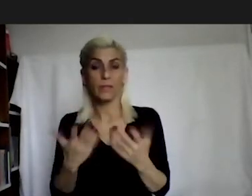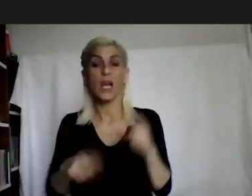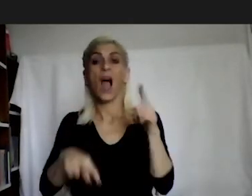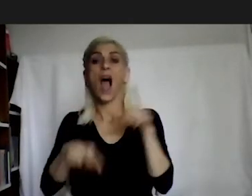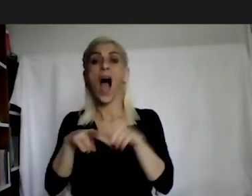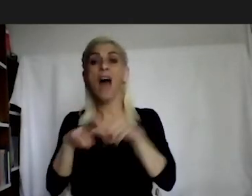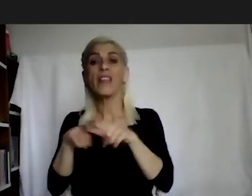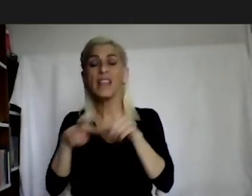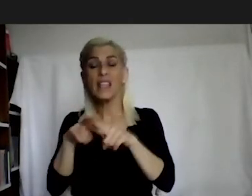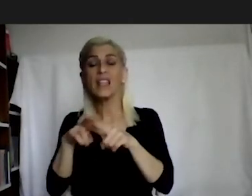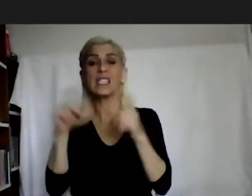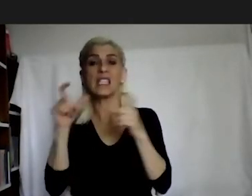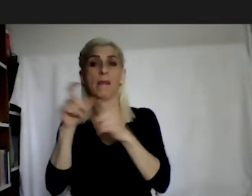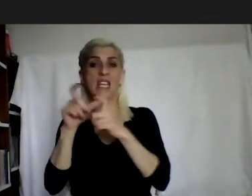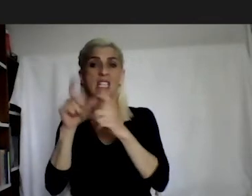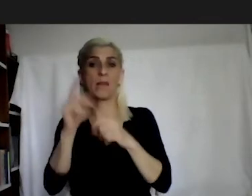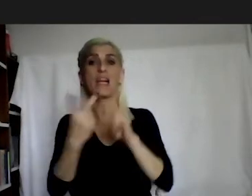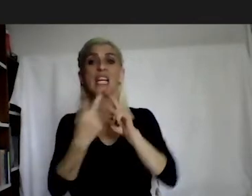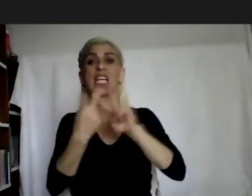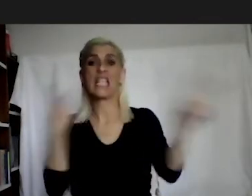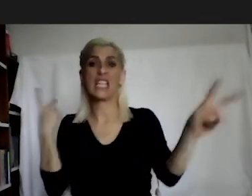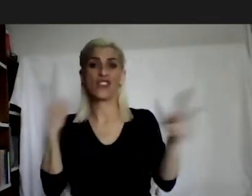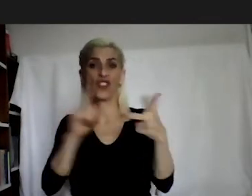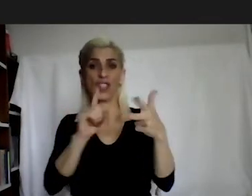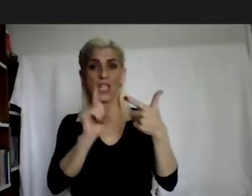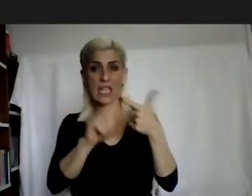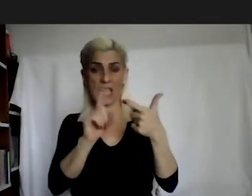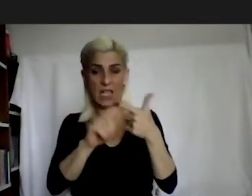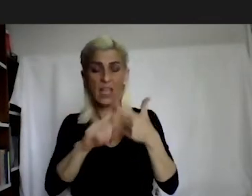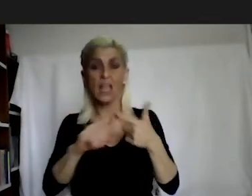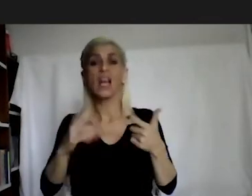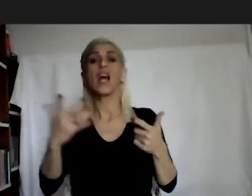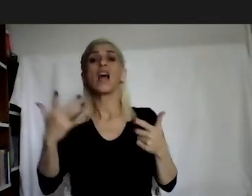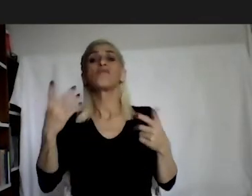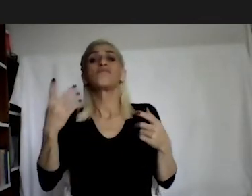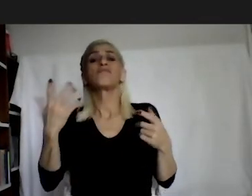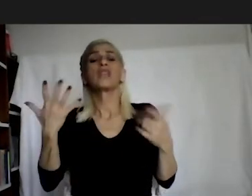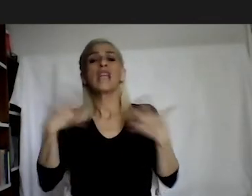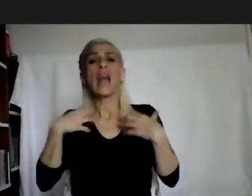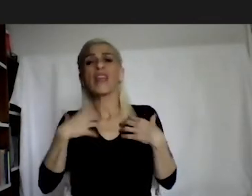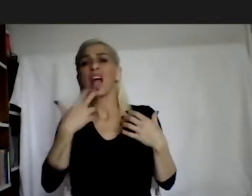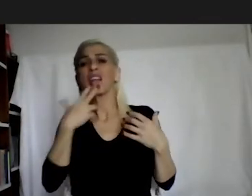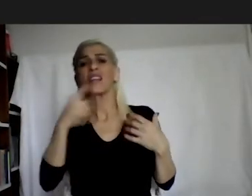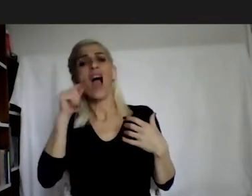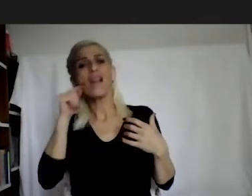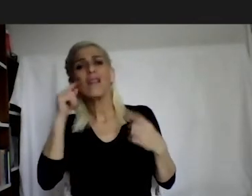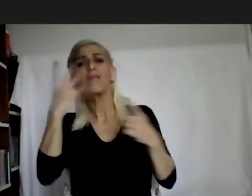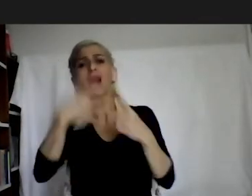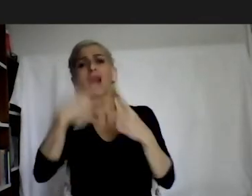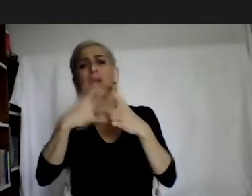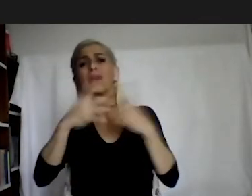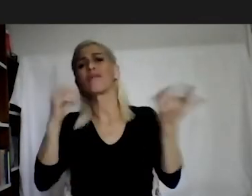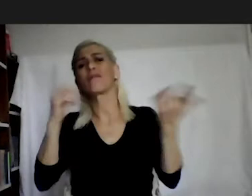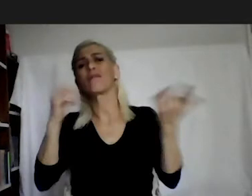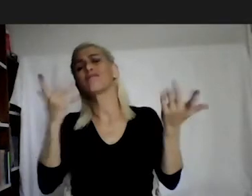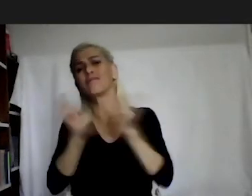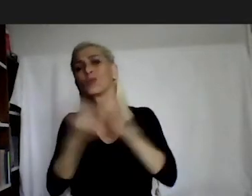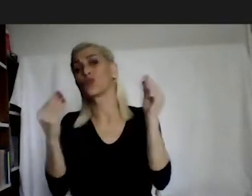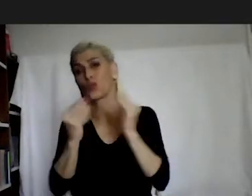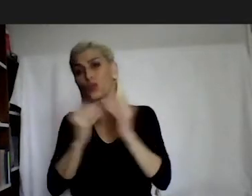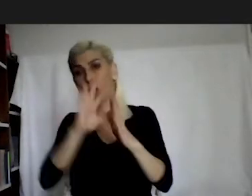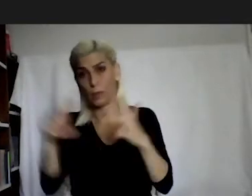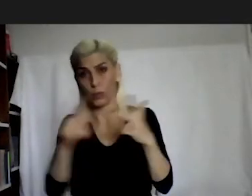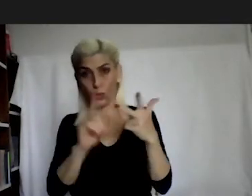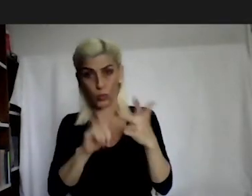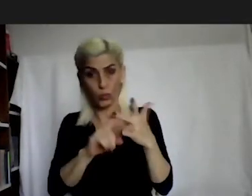second place. Sexual prejudice-based discourses and crimes come in the third place. Then against